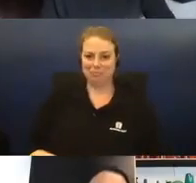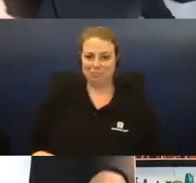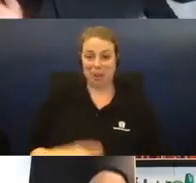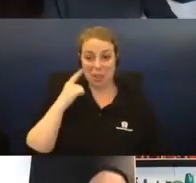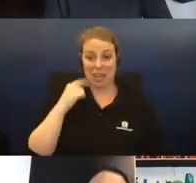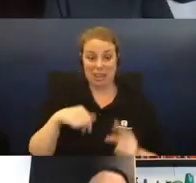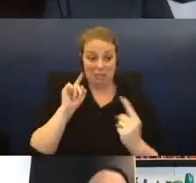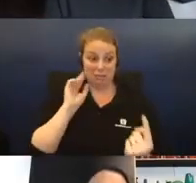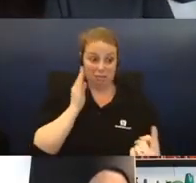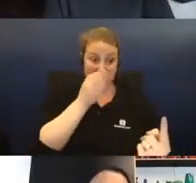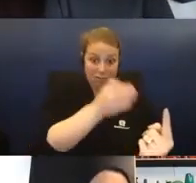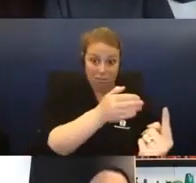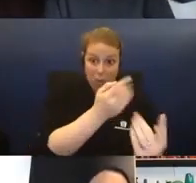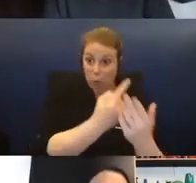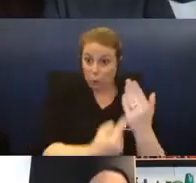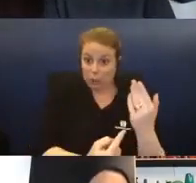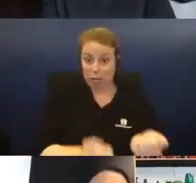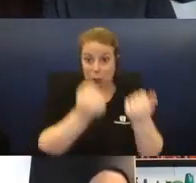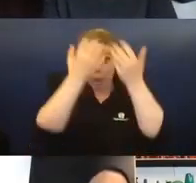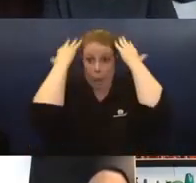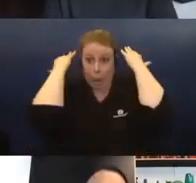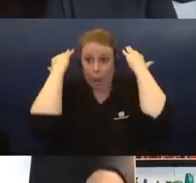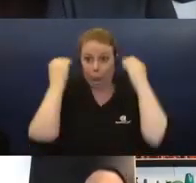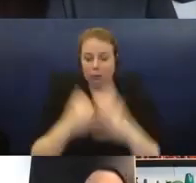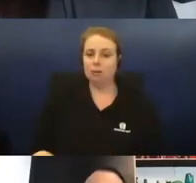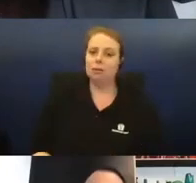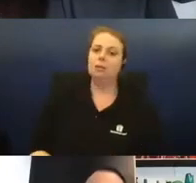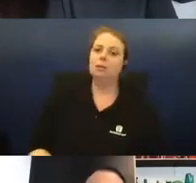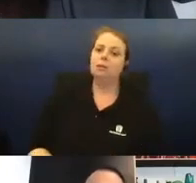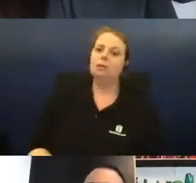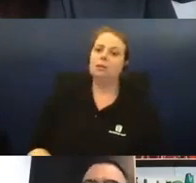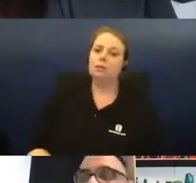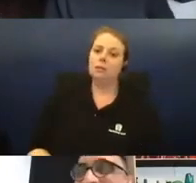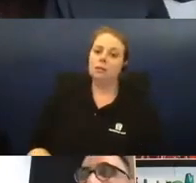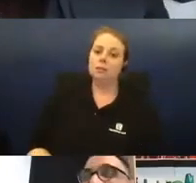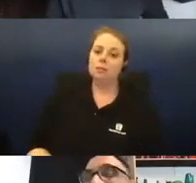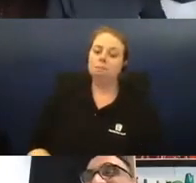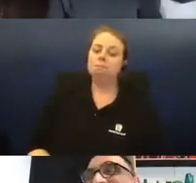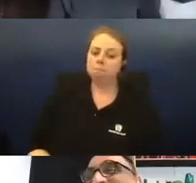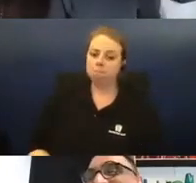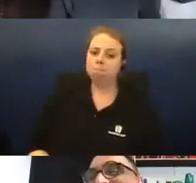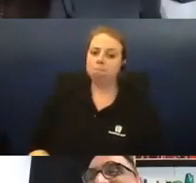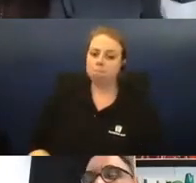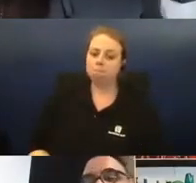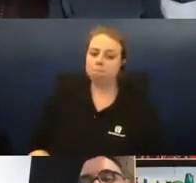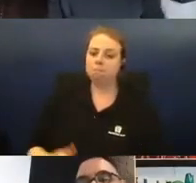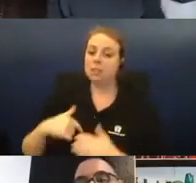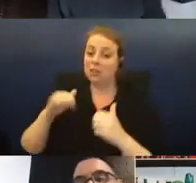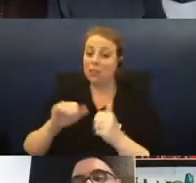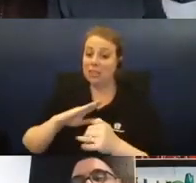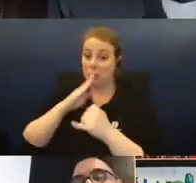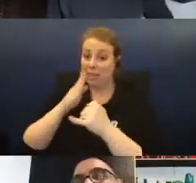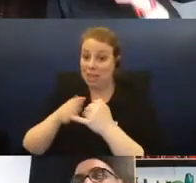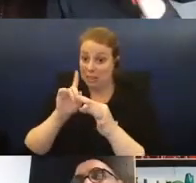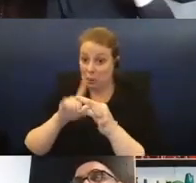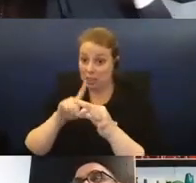who knows, you know, it would be no good for me then. So, I'm going to finish with the last question,